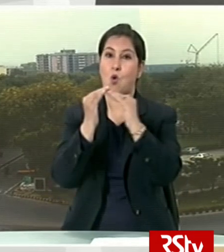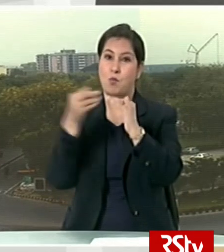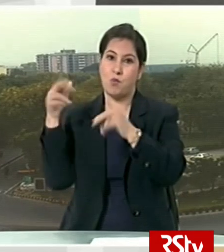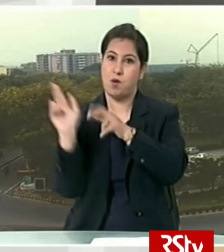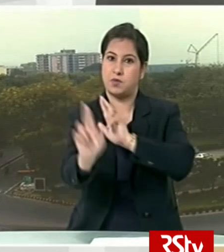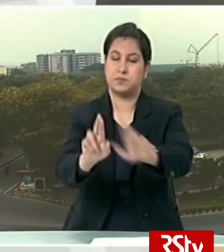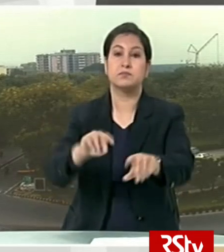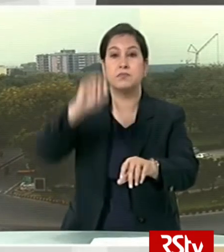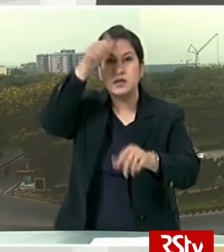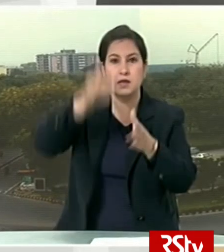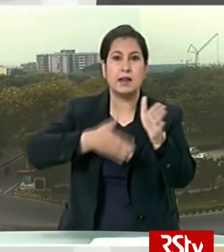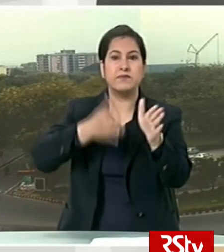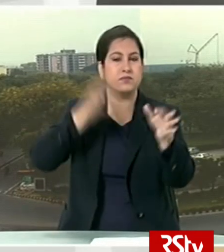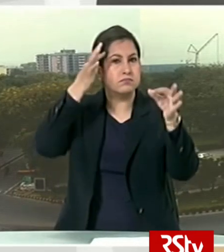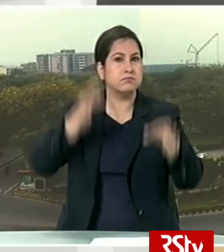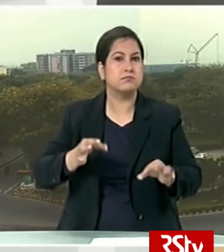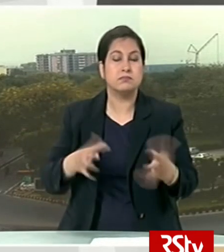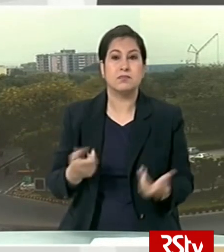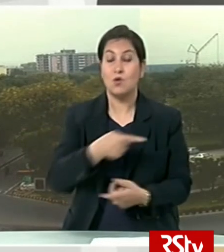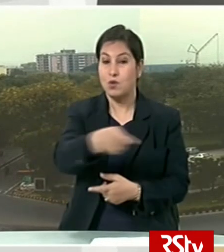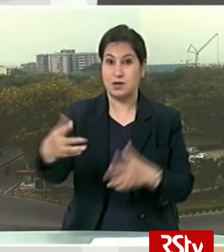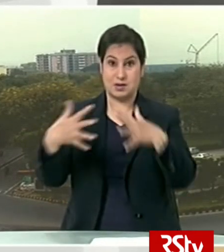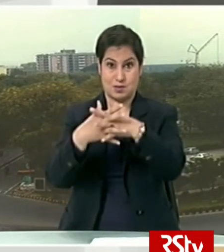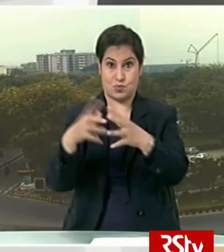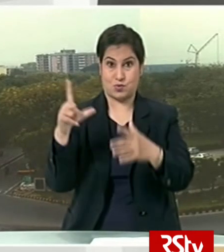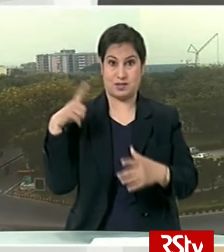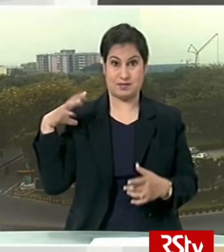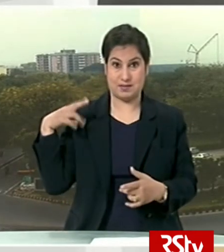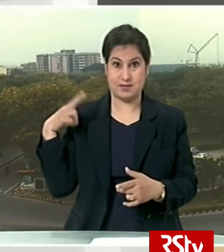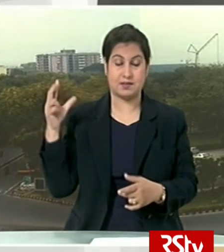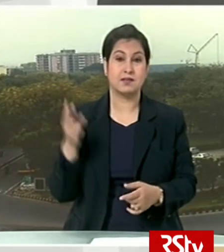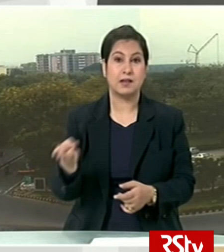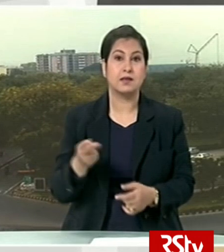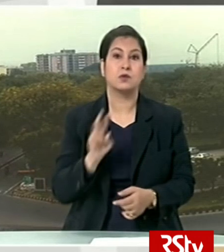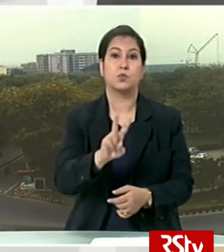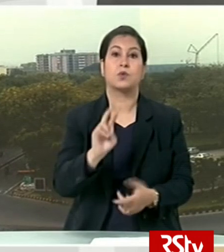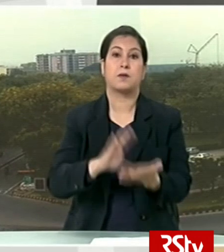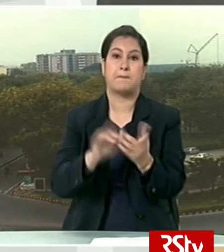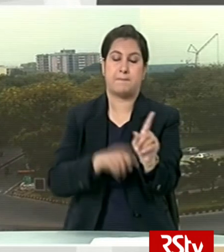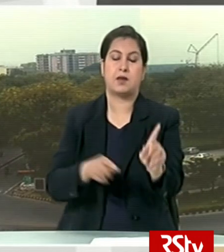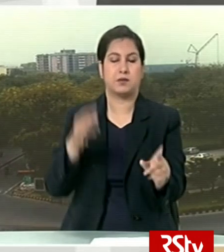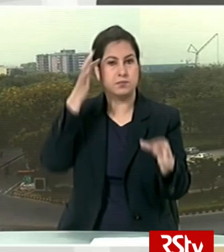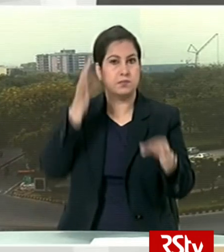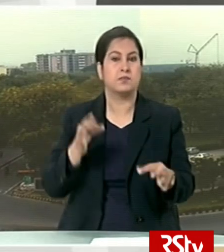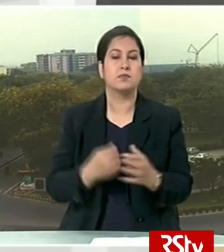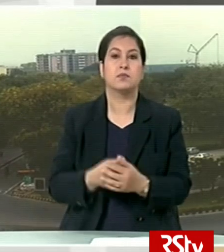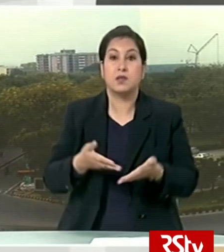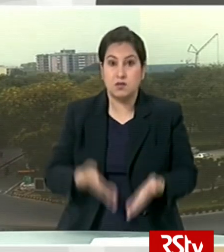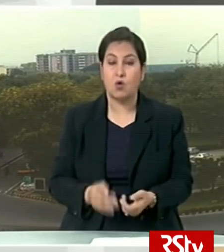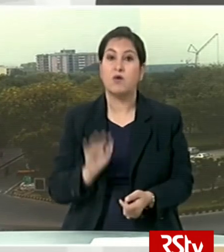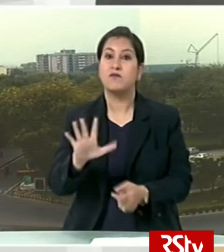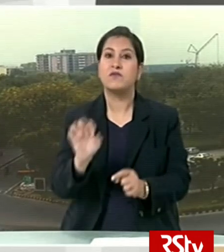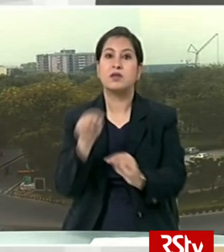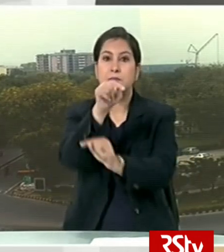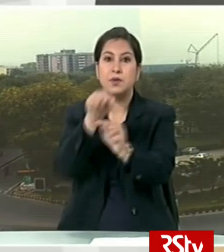home states Indian Railways has decided to issue waiting list tickets from the 22nd of May Now a 50%